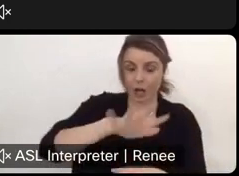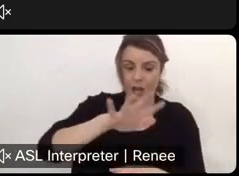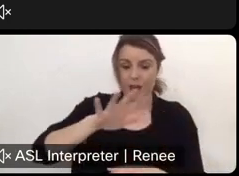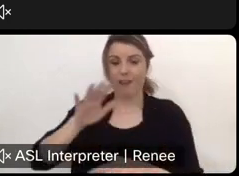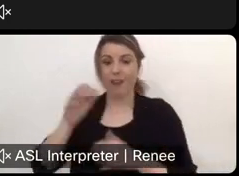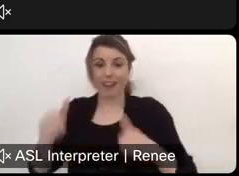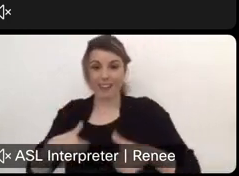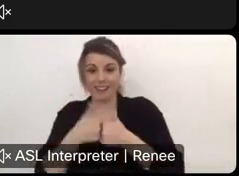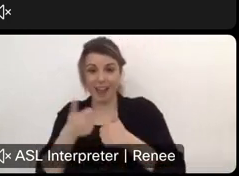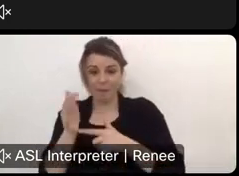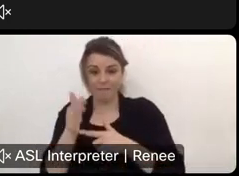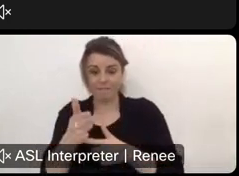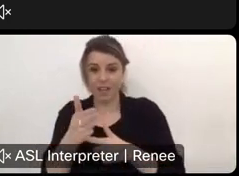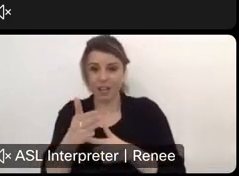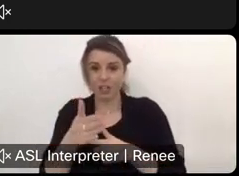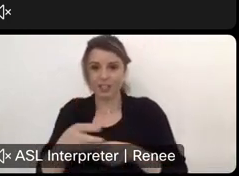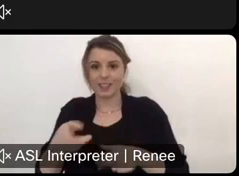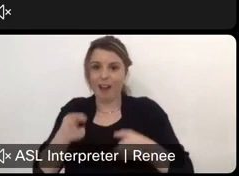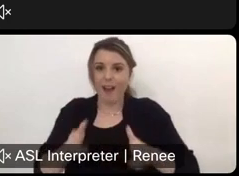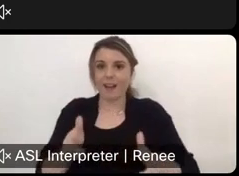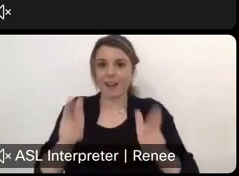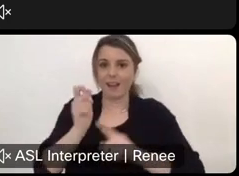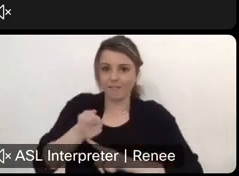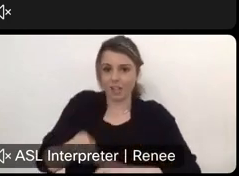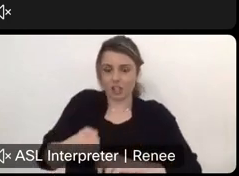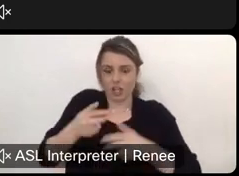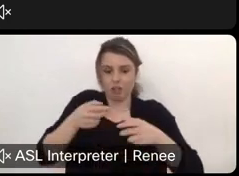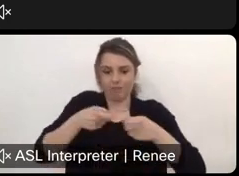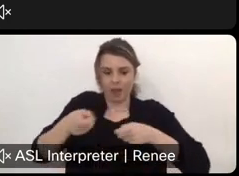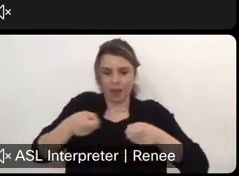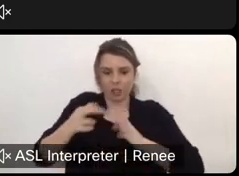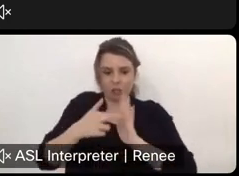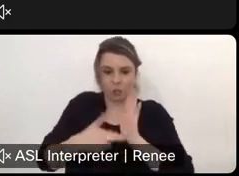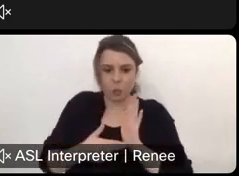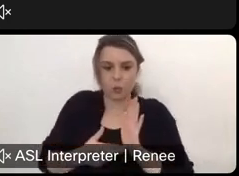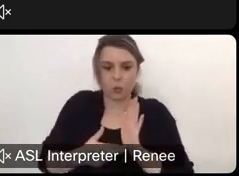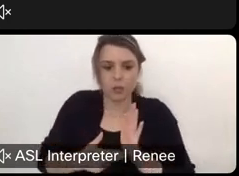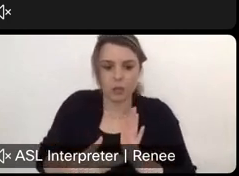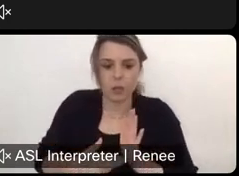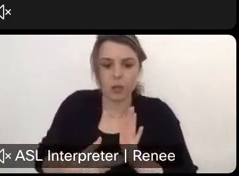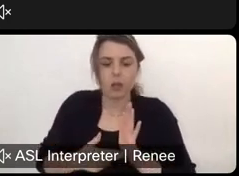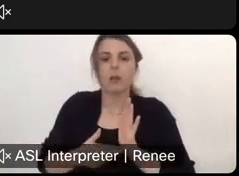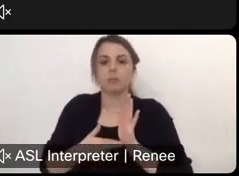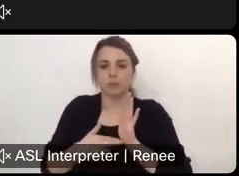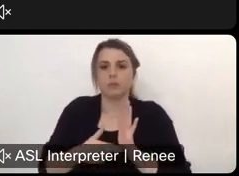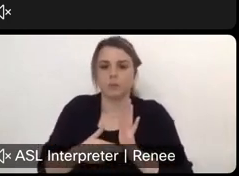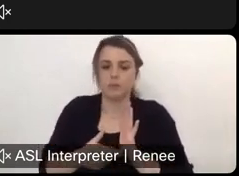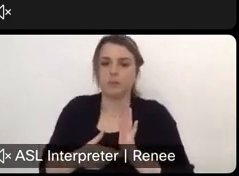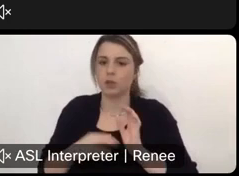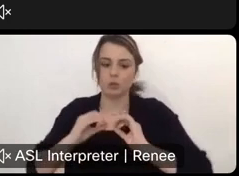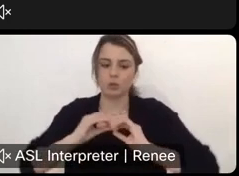manages for, uh, fishing and hunting. And those rules, so there's really no way for us to adjust that.